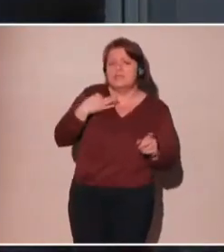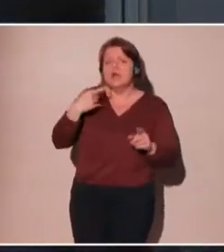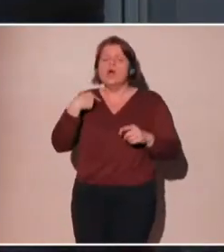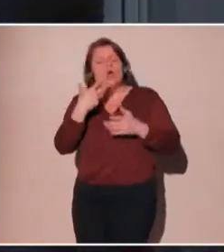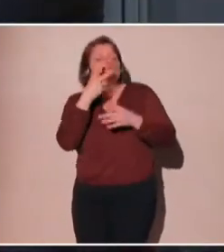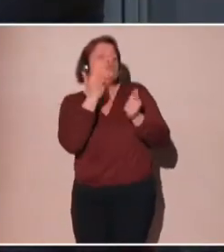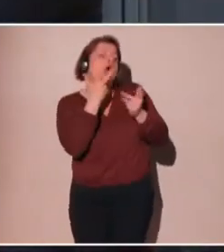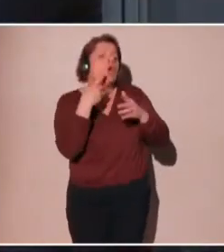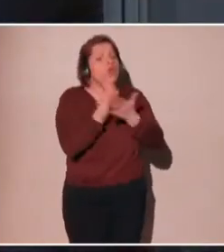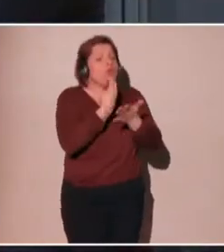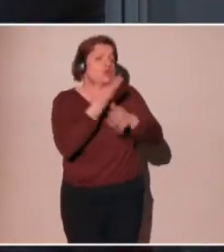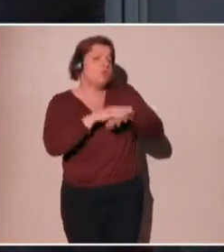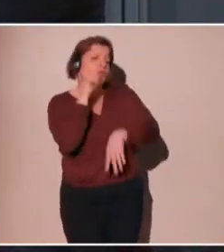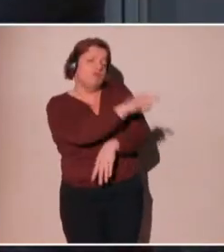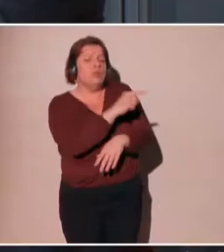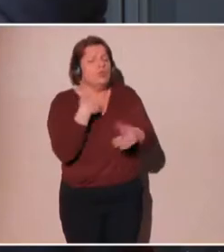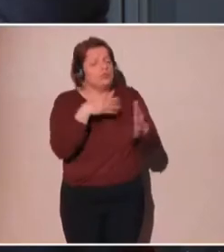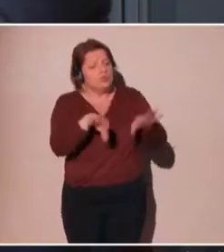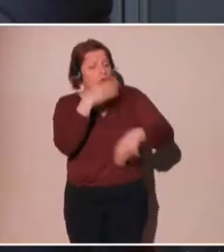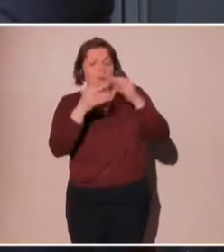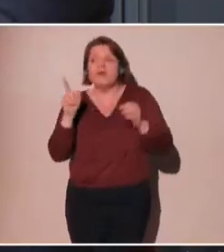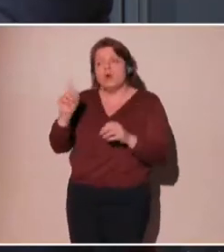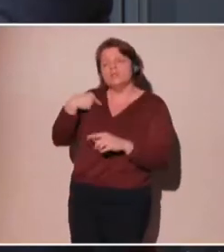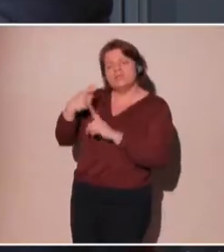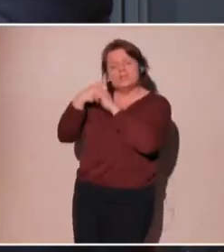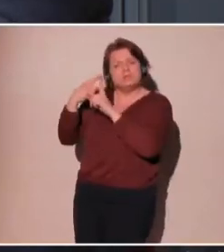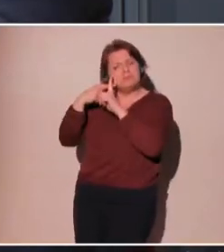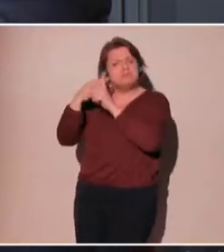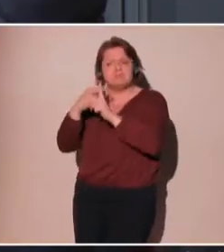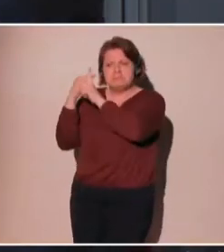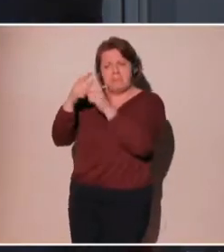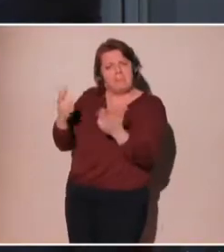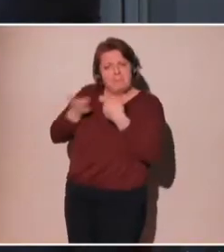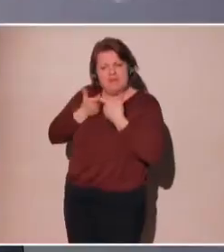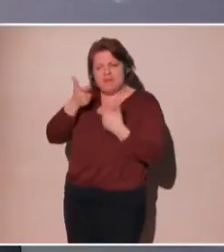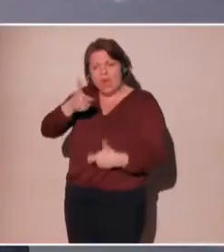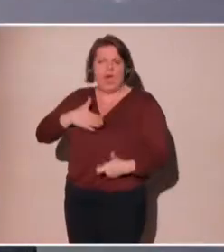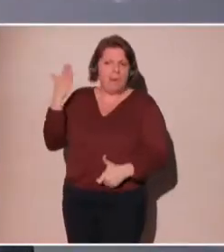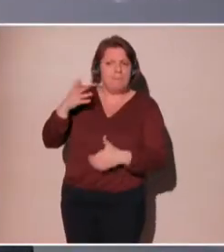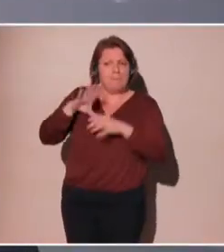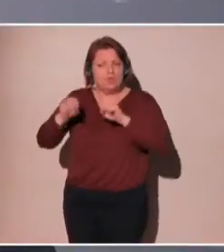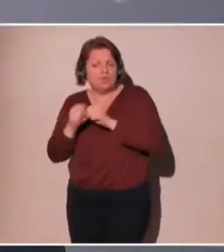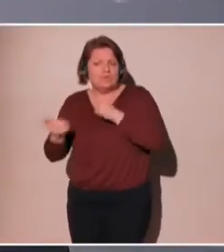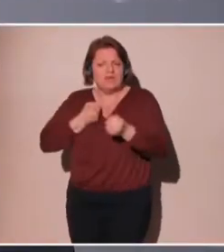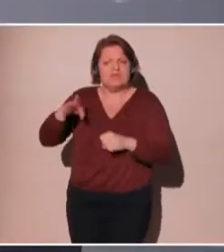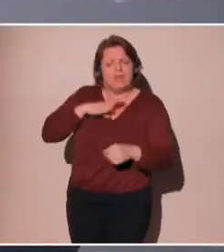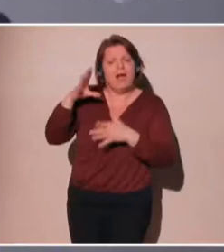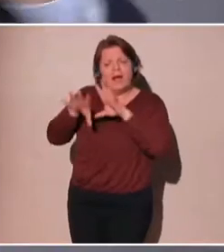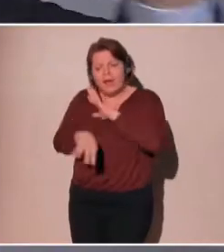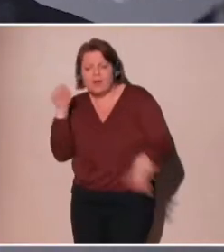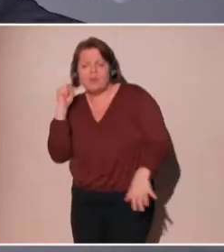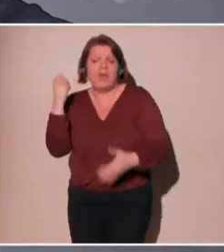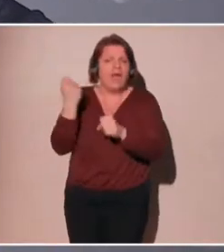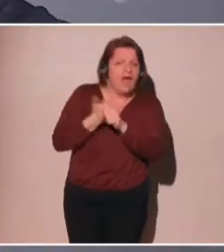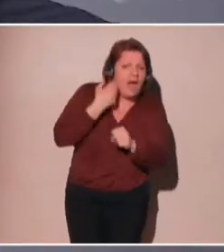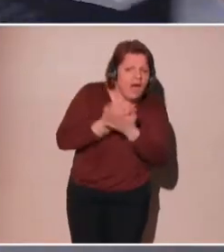I've got some data on you, but if through the why I also find out I've discovered